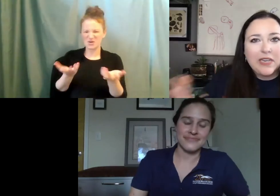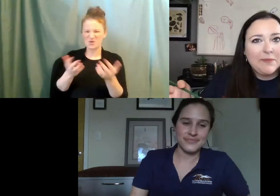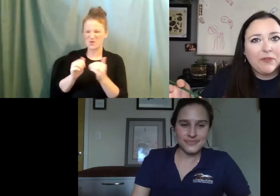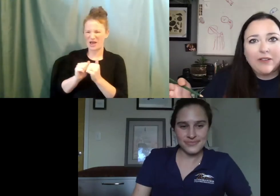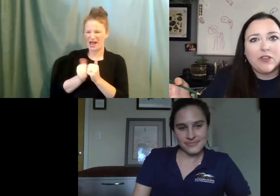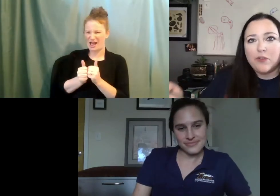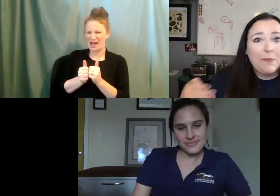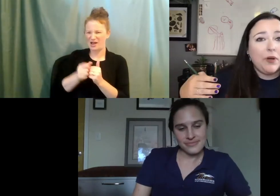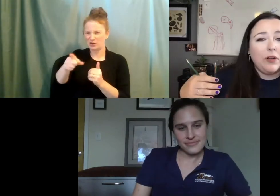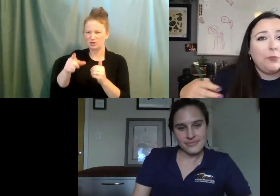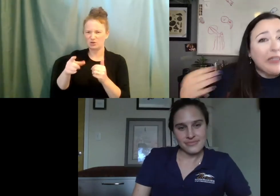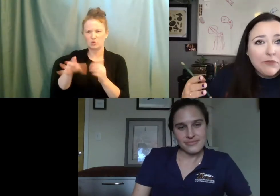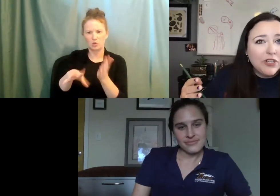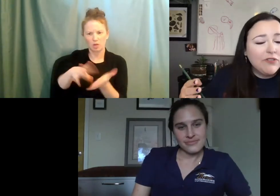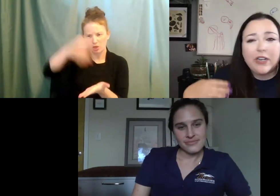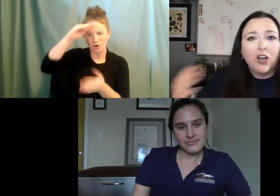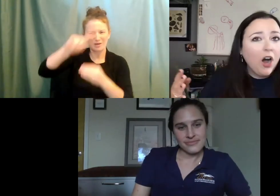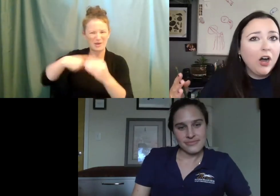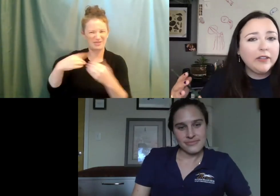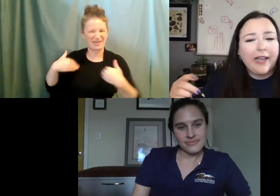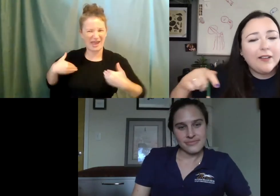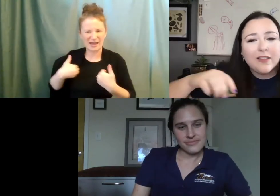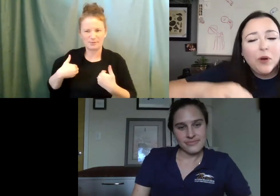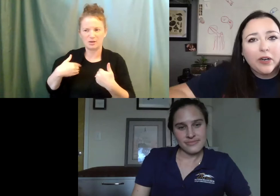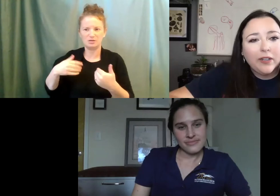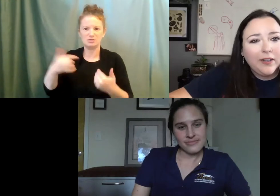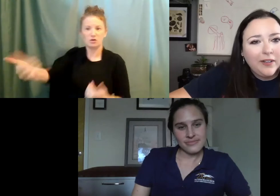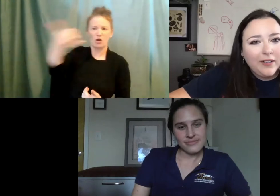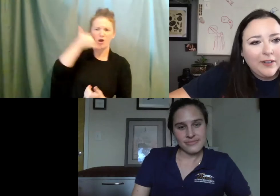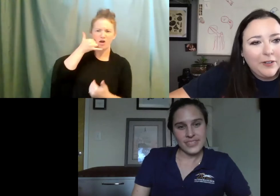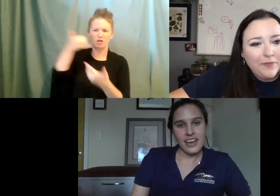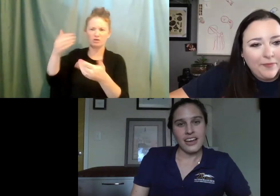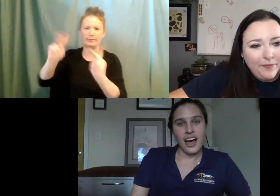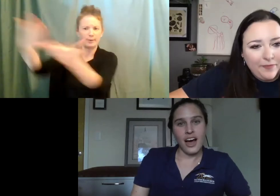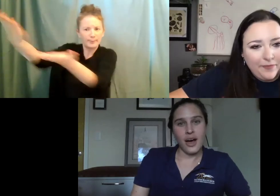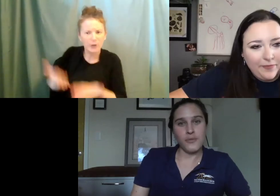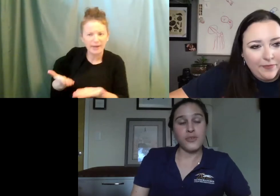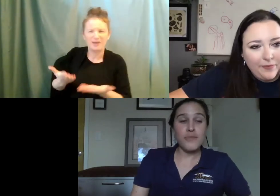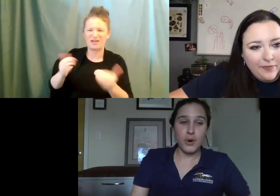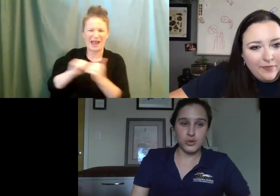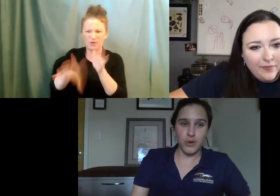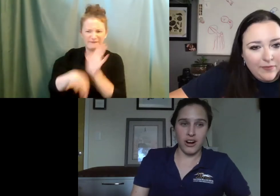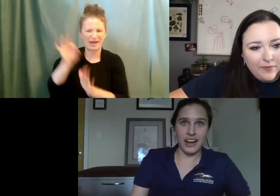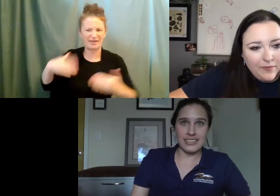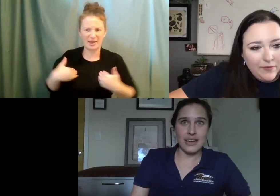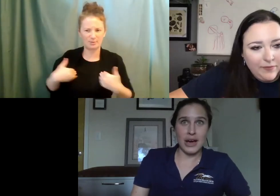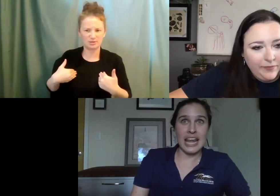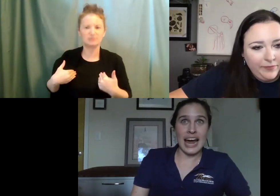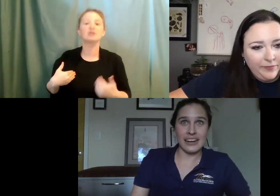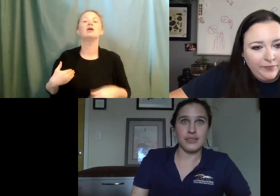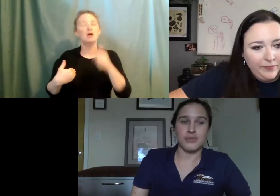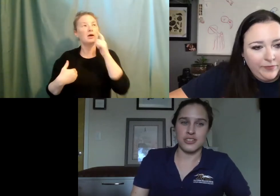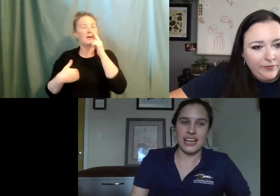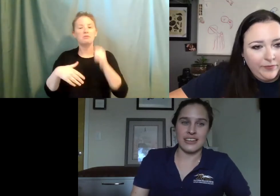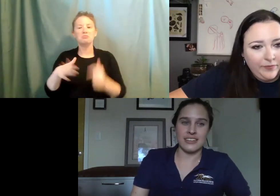animals that need to be rescued? Do people bring them to you? Do you get a call? Like, how does this work? Um, for the most part, I'd say